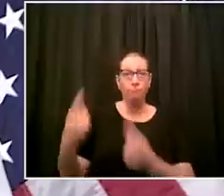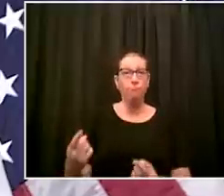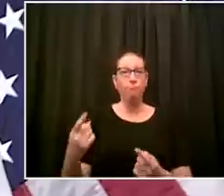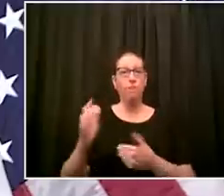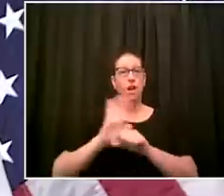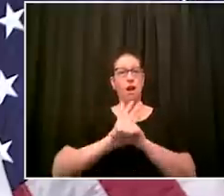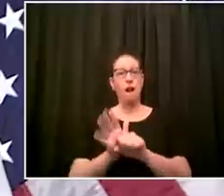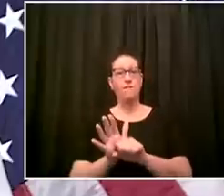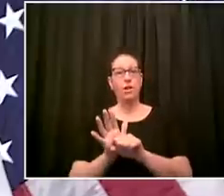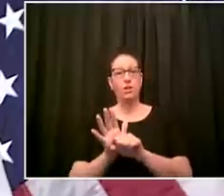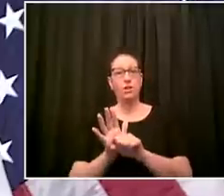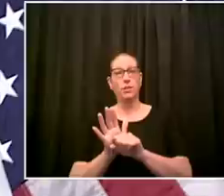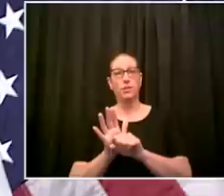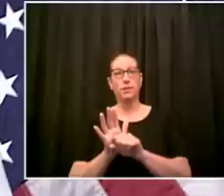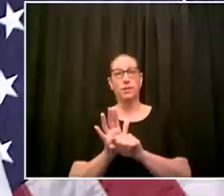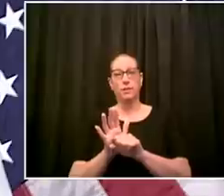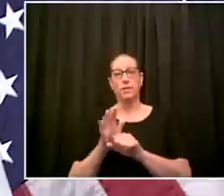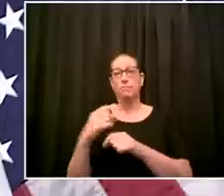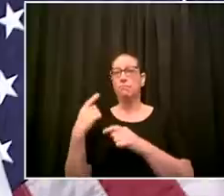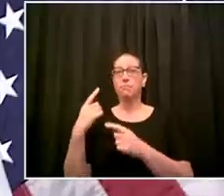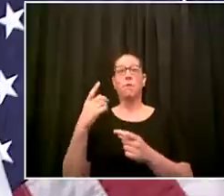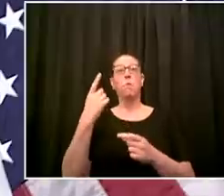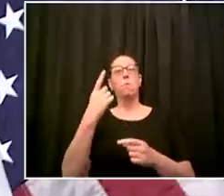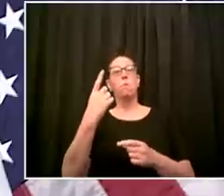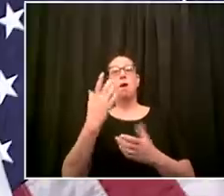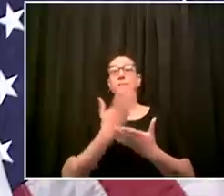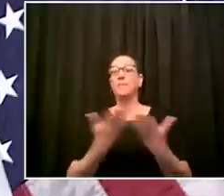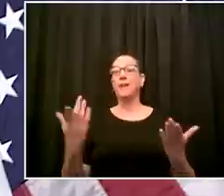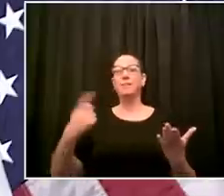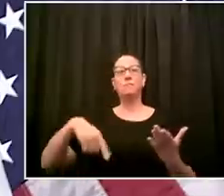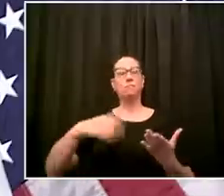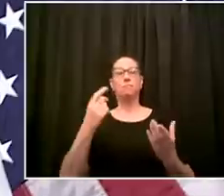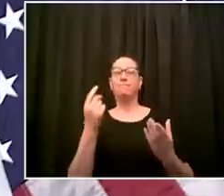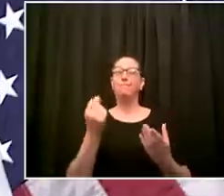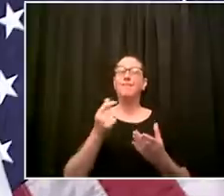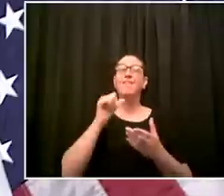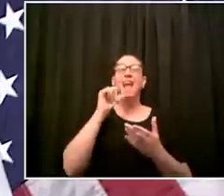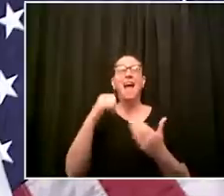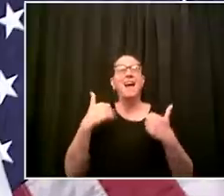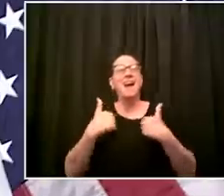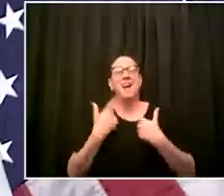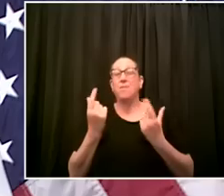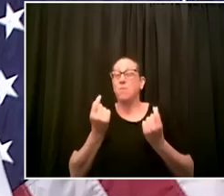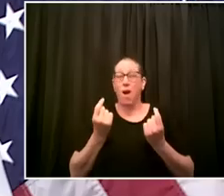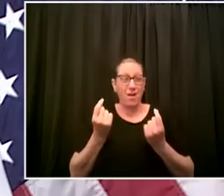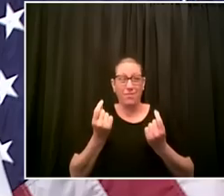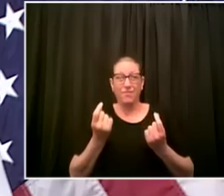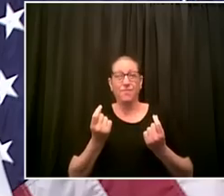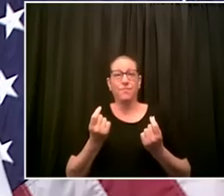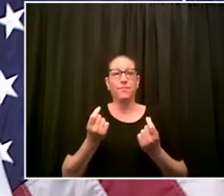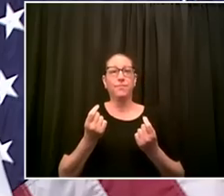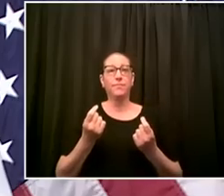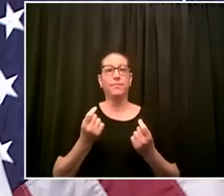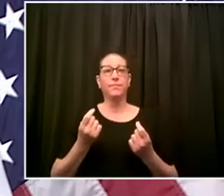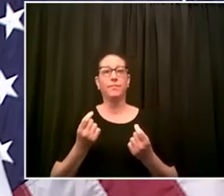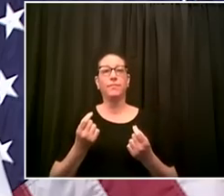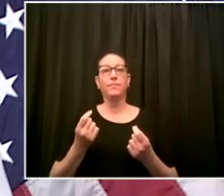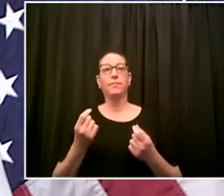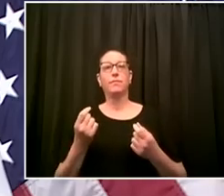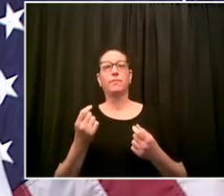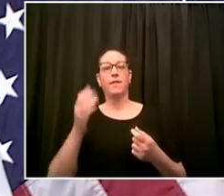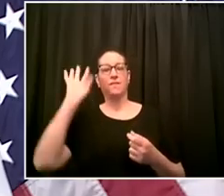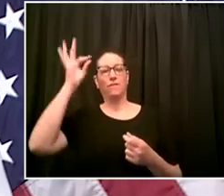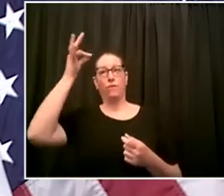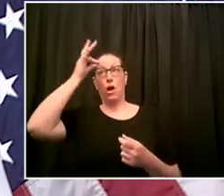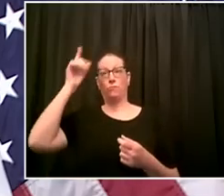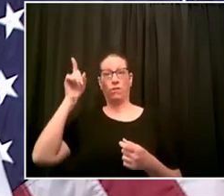thing that would have been the difference maker in the beginning and still can be the difference maker we got the help we needed from the federal government be